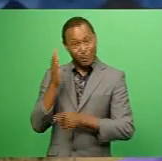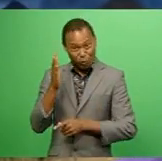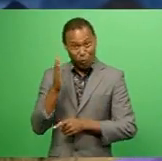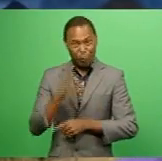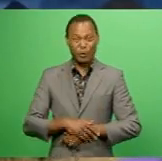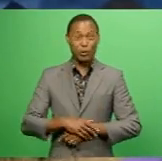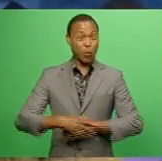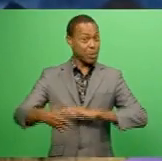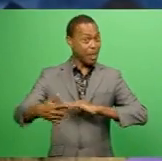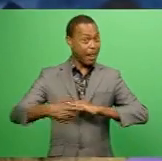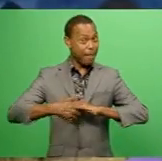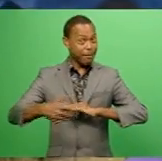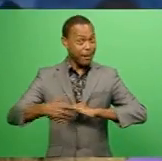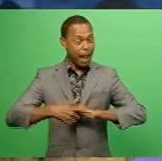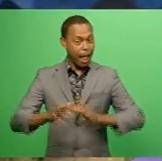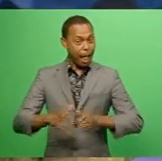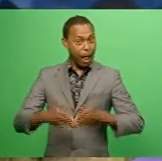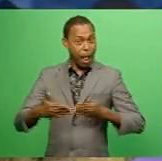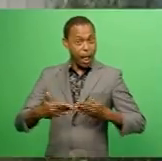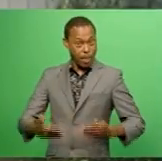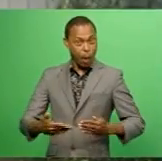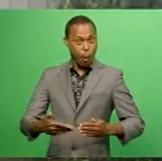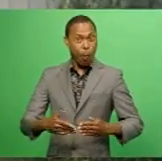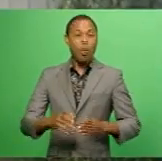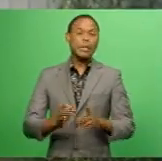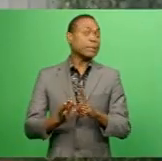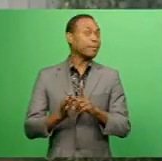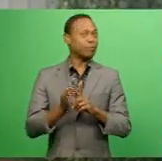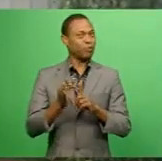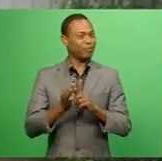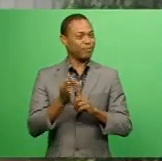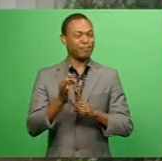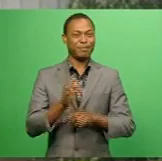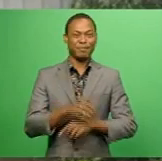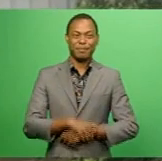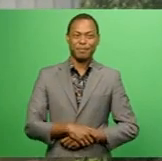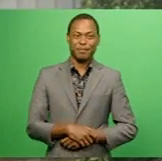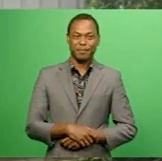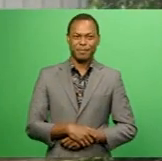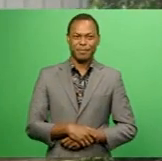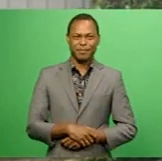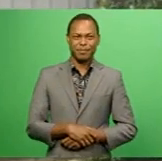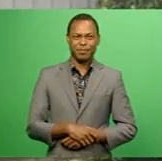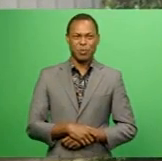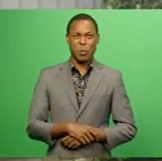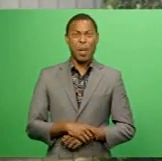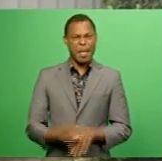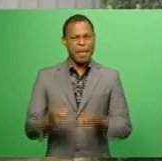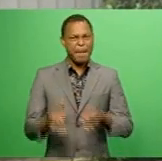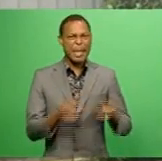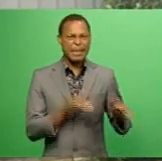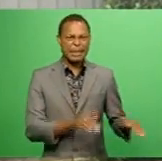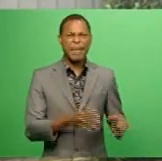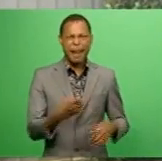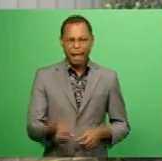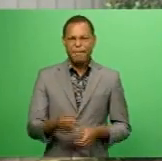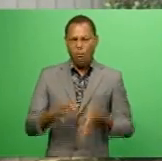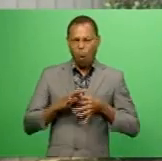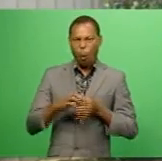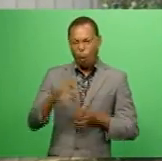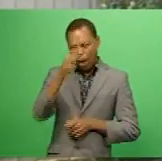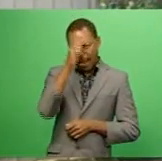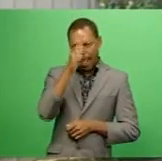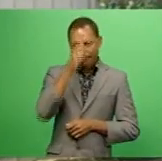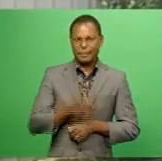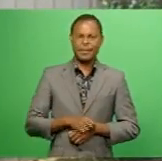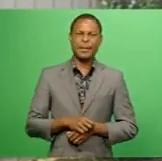why the level of competition now has been improved. They were taking part for the clubs. the athletics fiji,